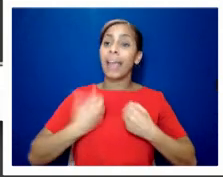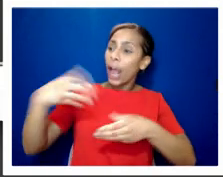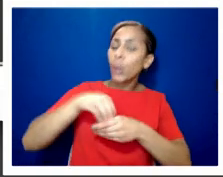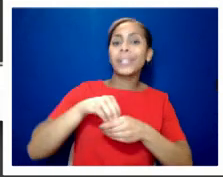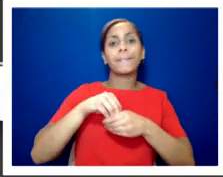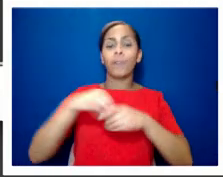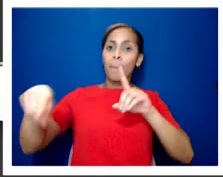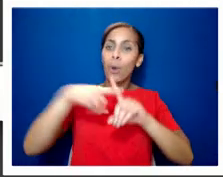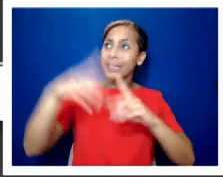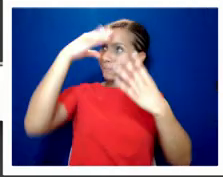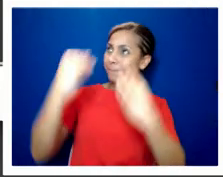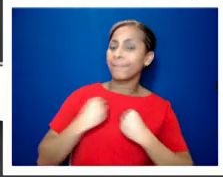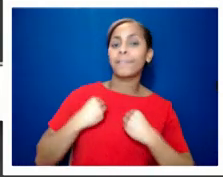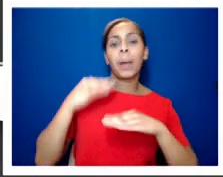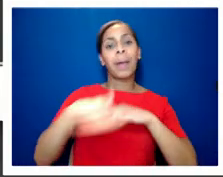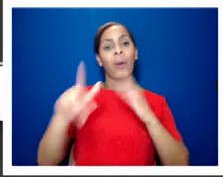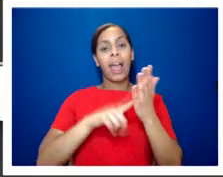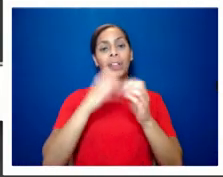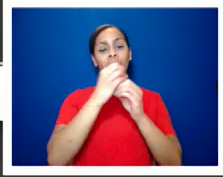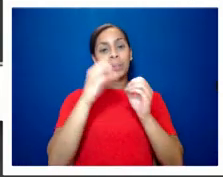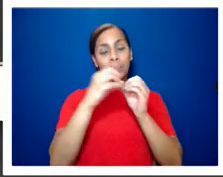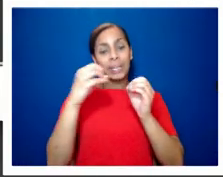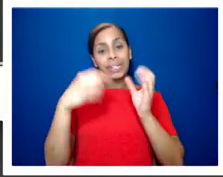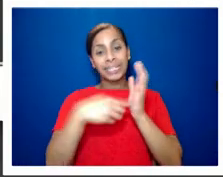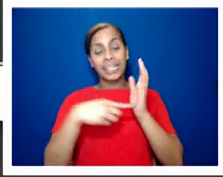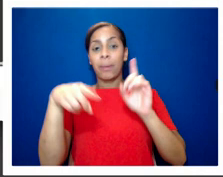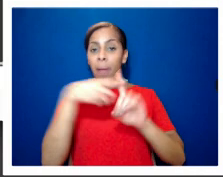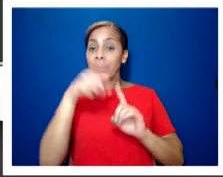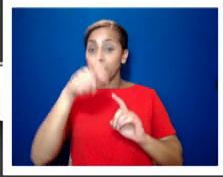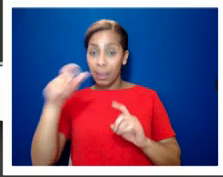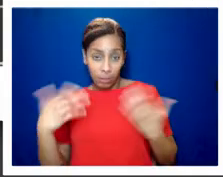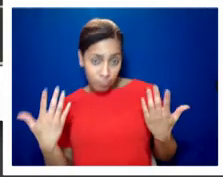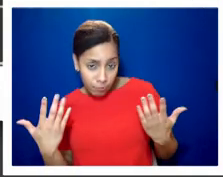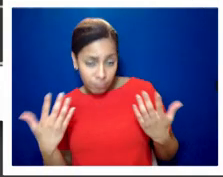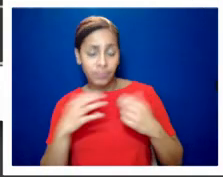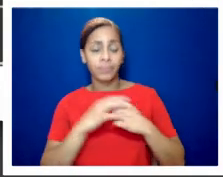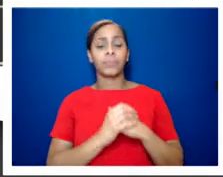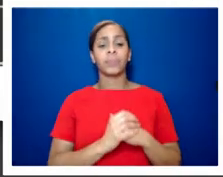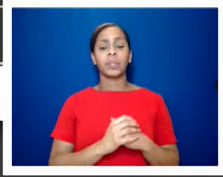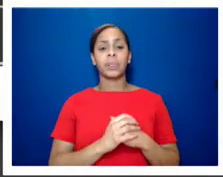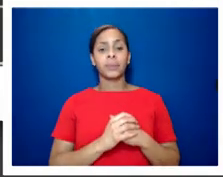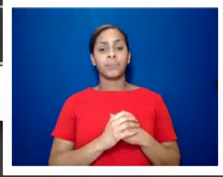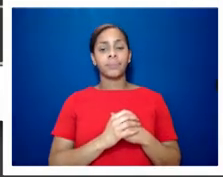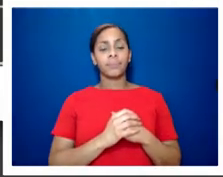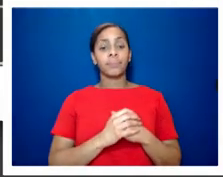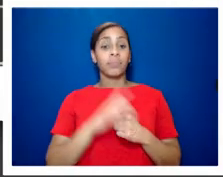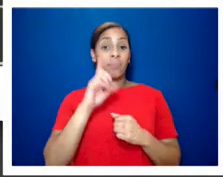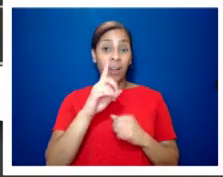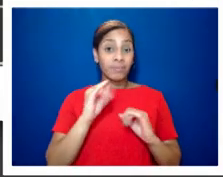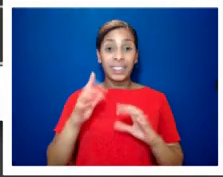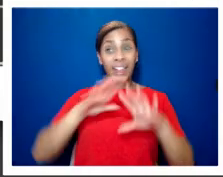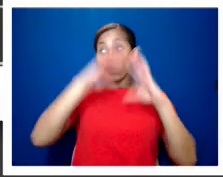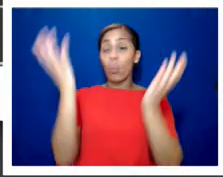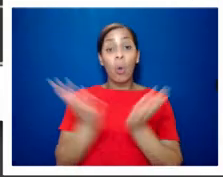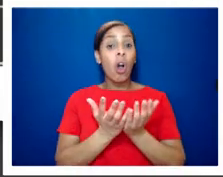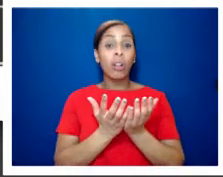lgbt plus people and elsewhere in the world the situation can be can